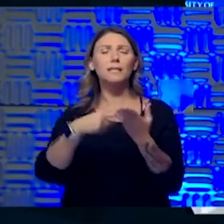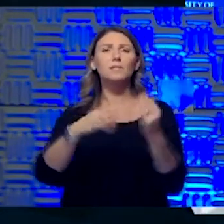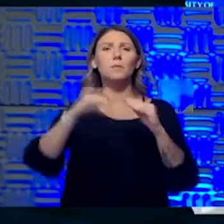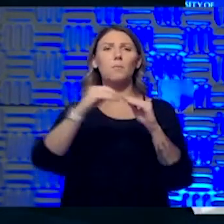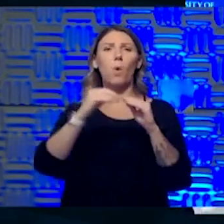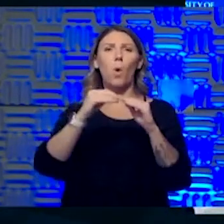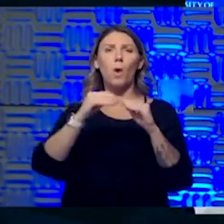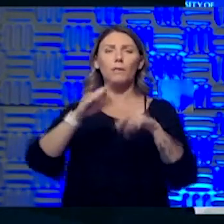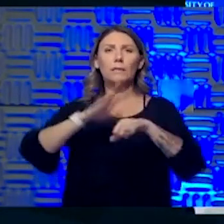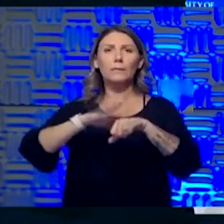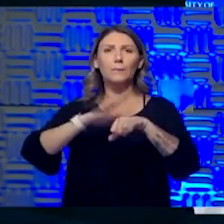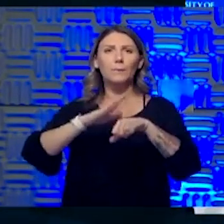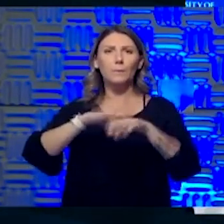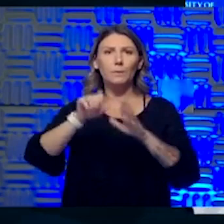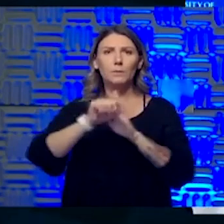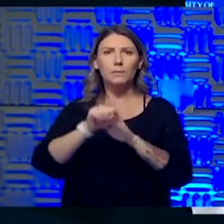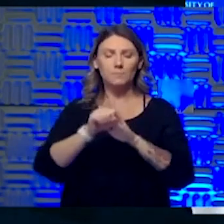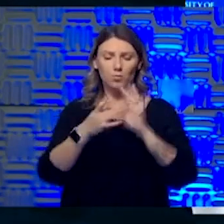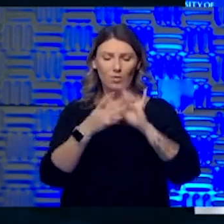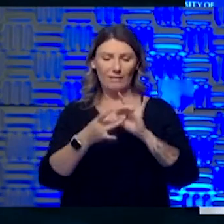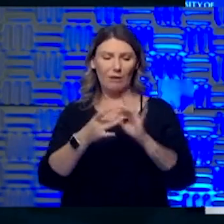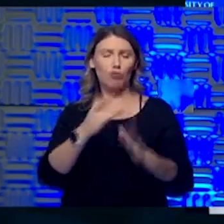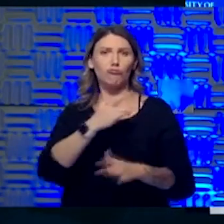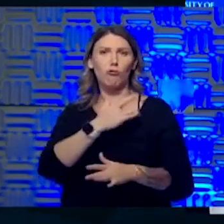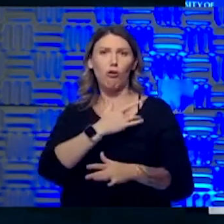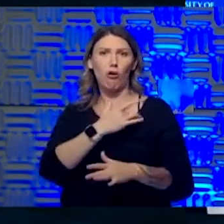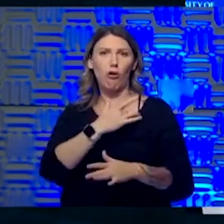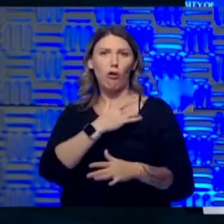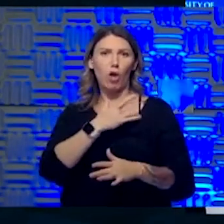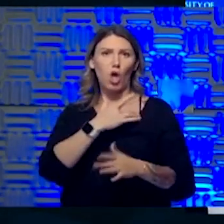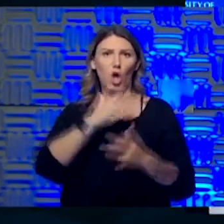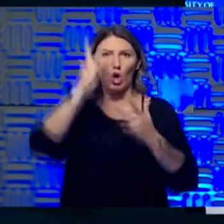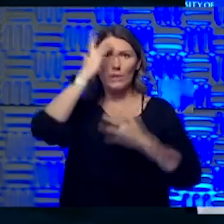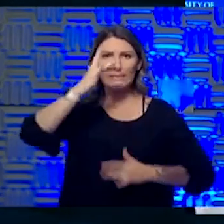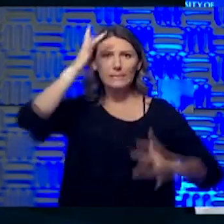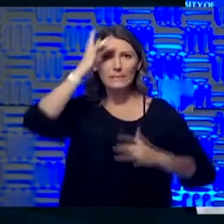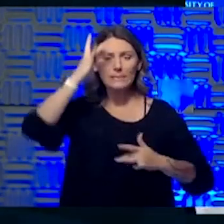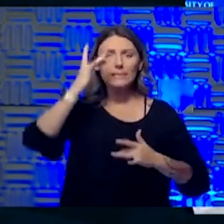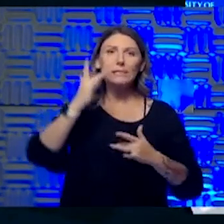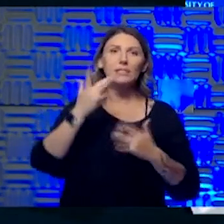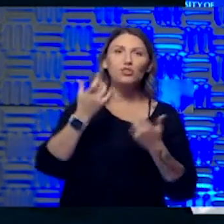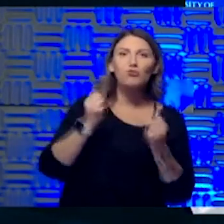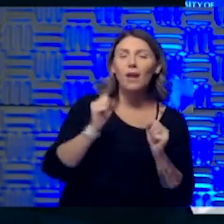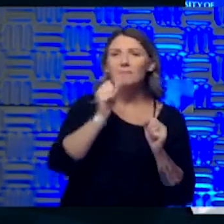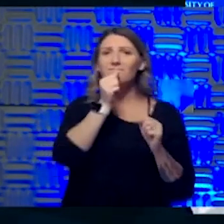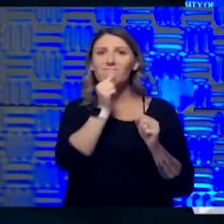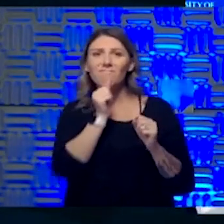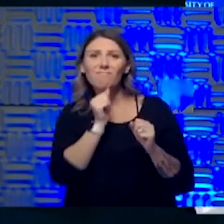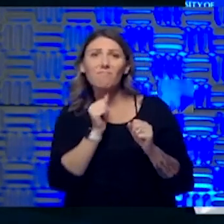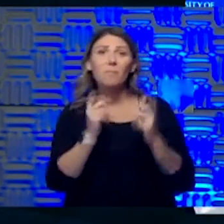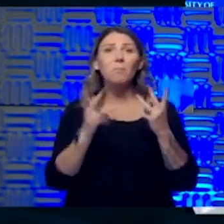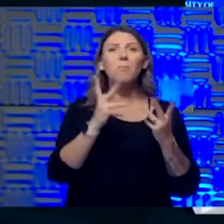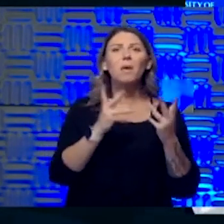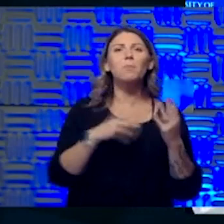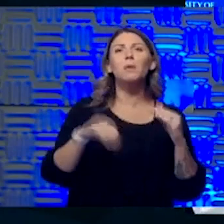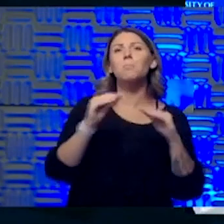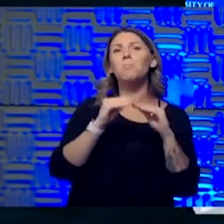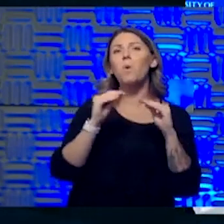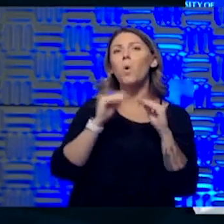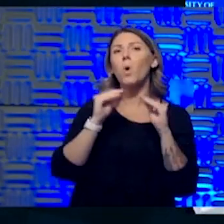disease. And what are some of the things that people may not, they're trying to just wait through, um, maybe some of the more atypical features.